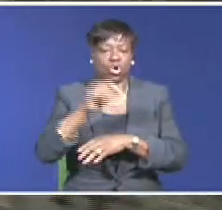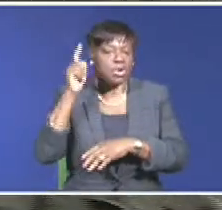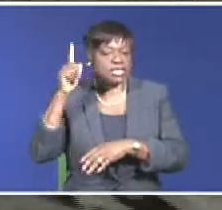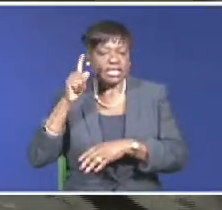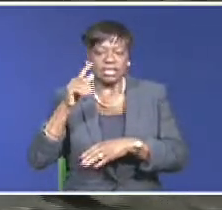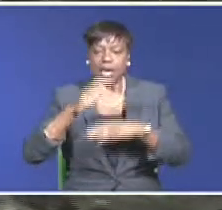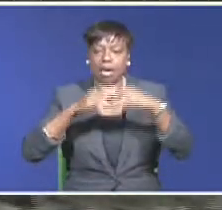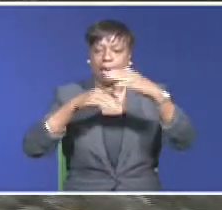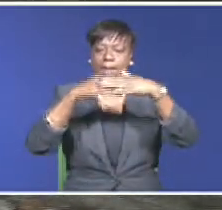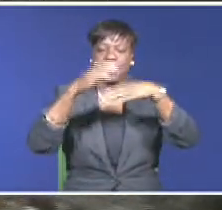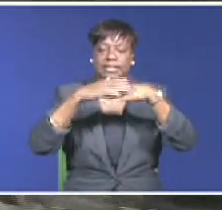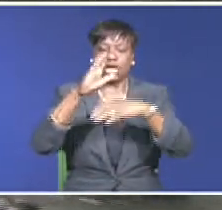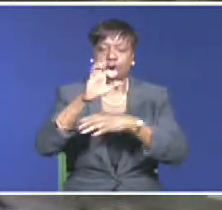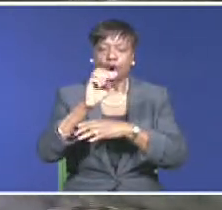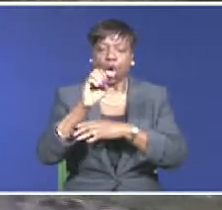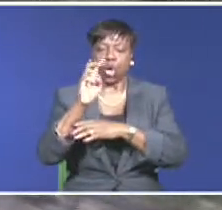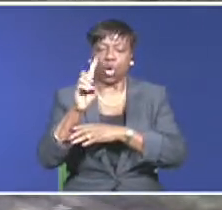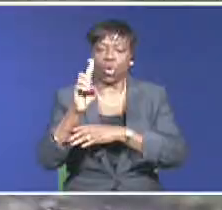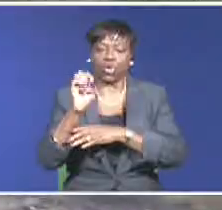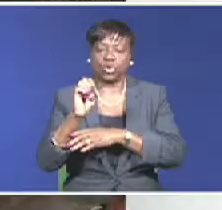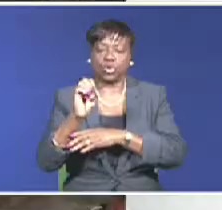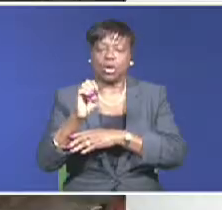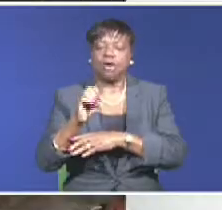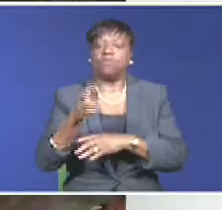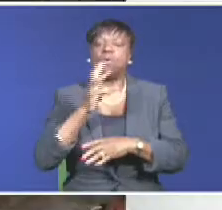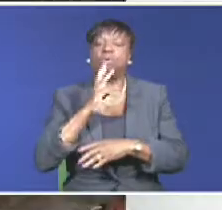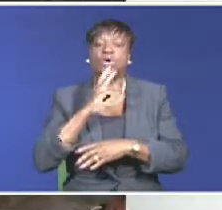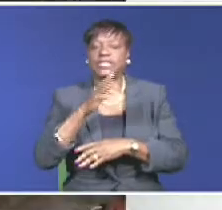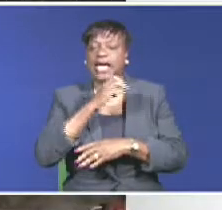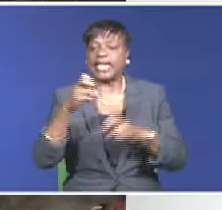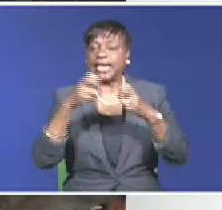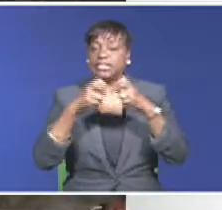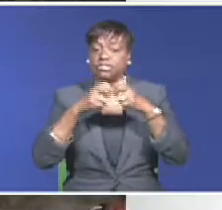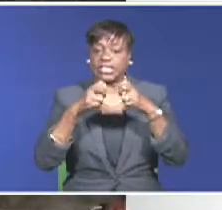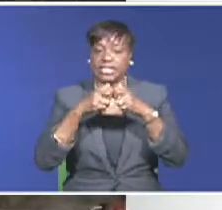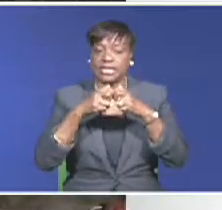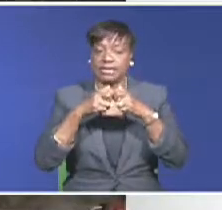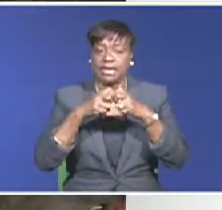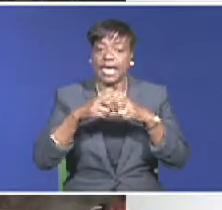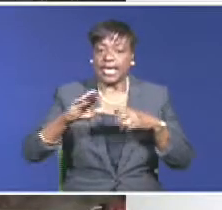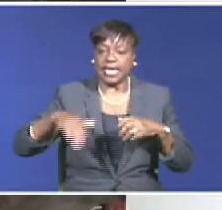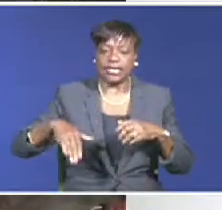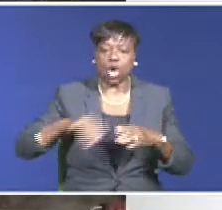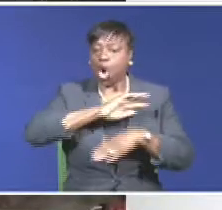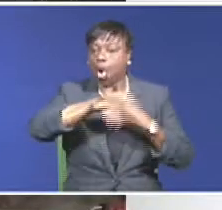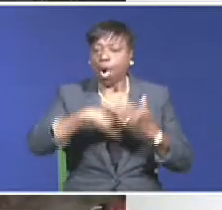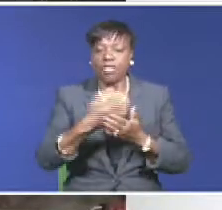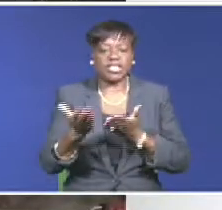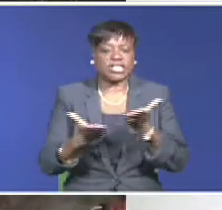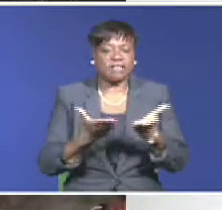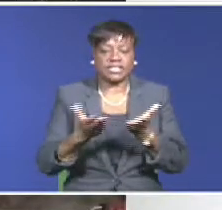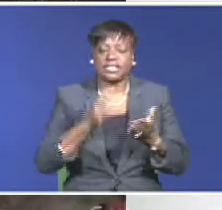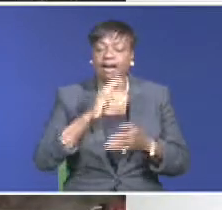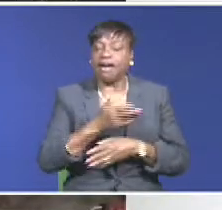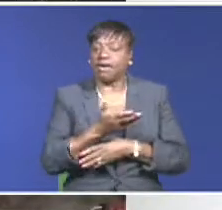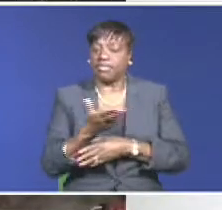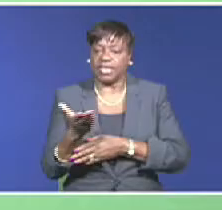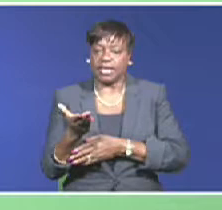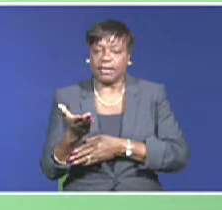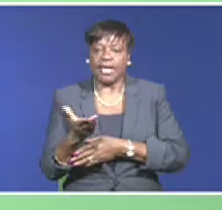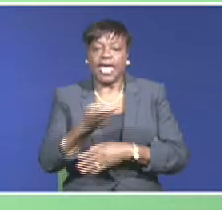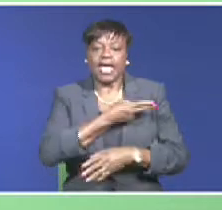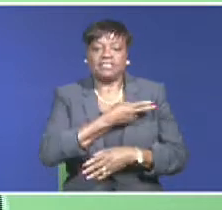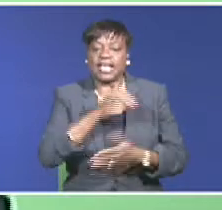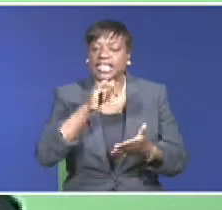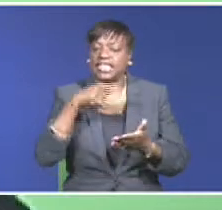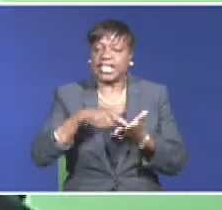and electricity connection. Yet, all these services are available there. Henfield said that unlawfulness will stop.